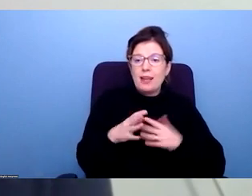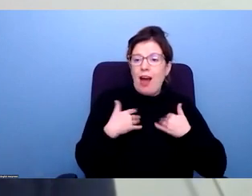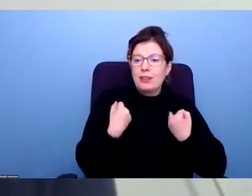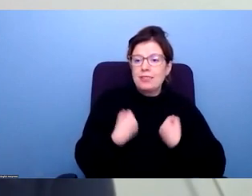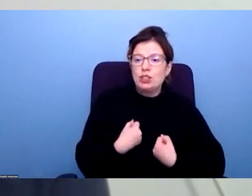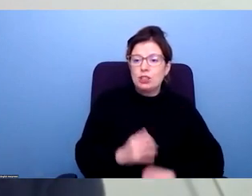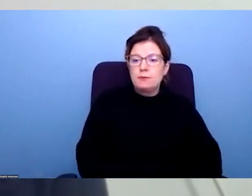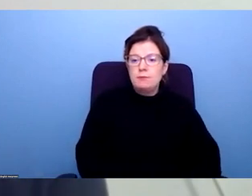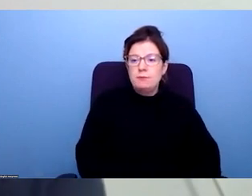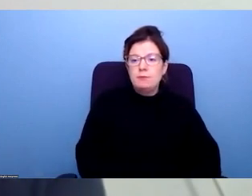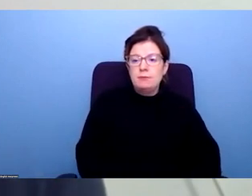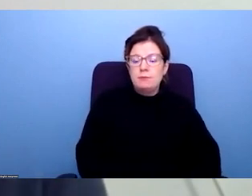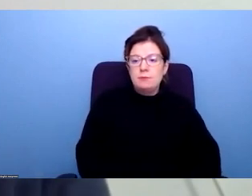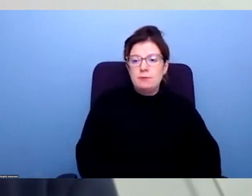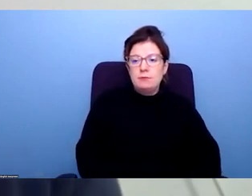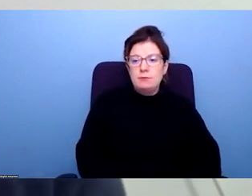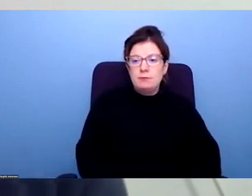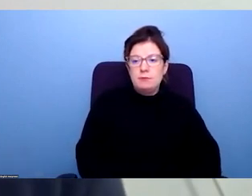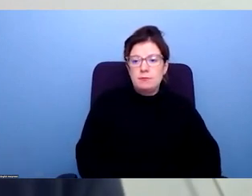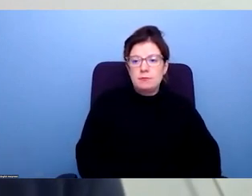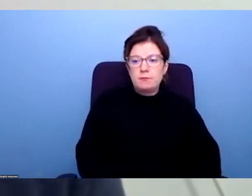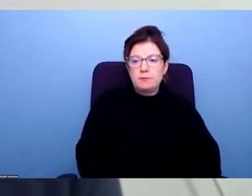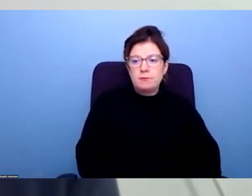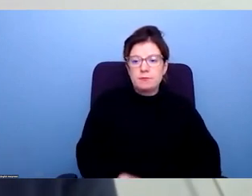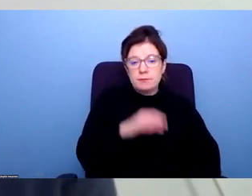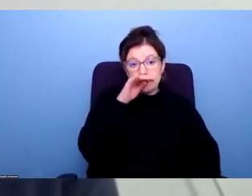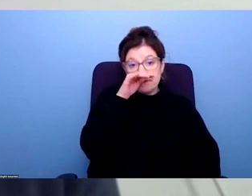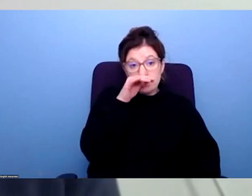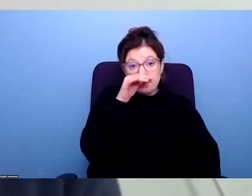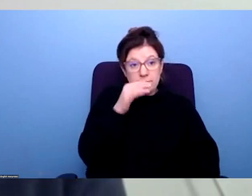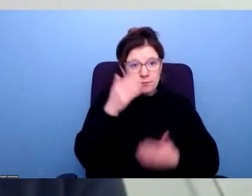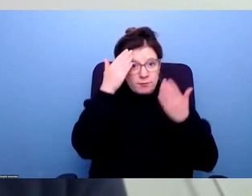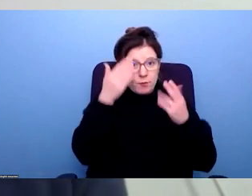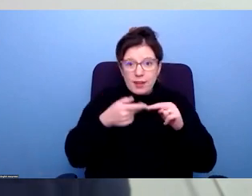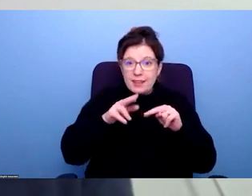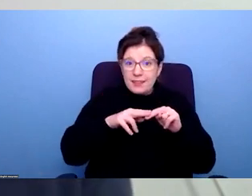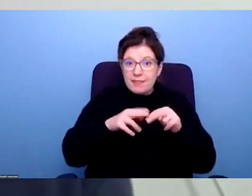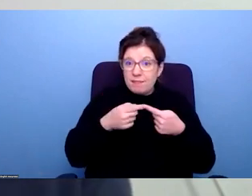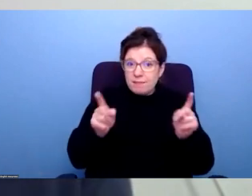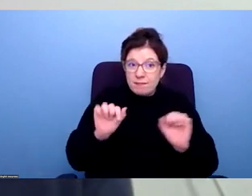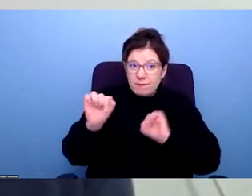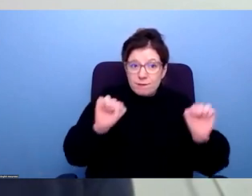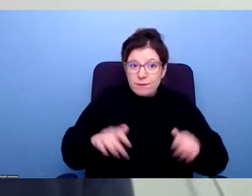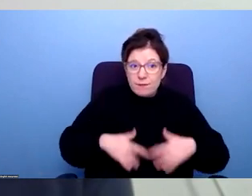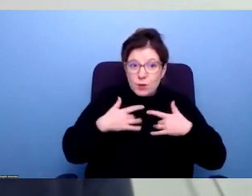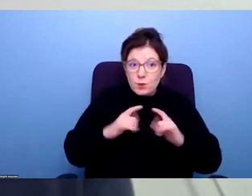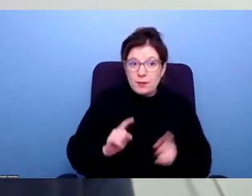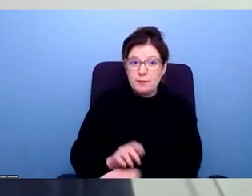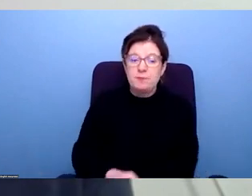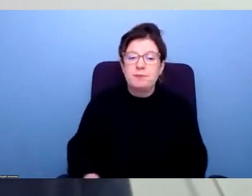So that's kind of the difference. But I don't know if there's any other perspective on that in the panel.